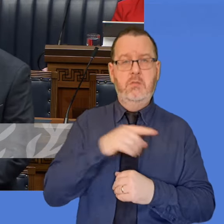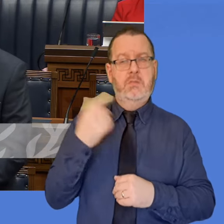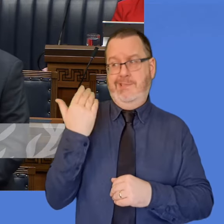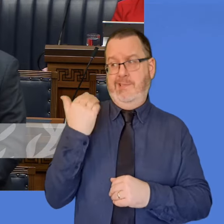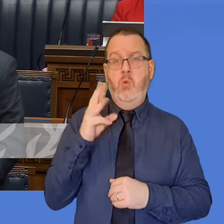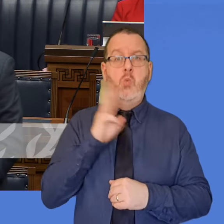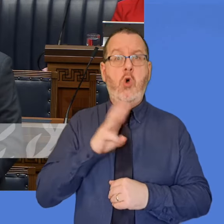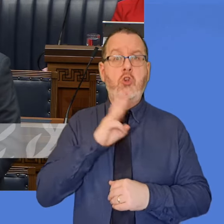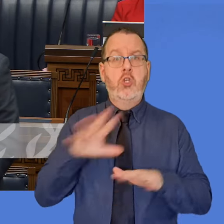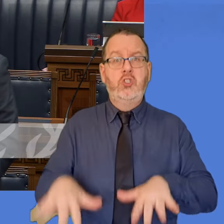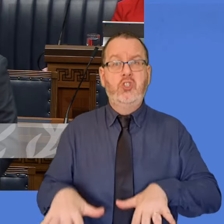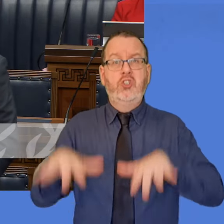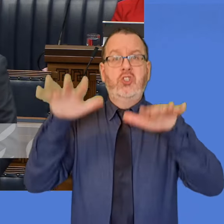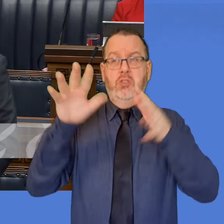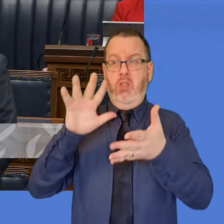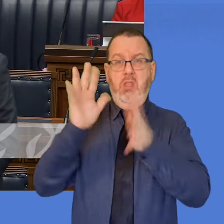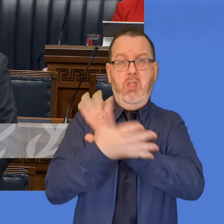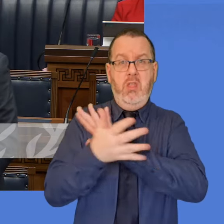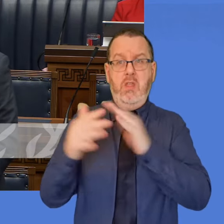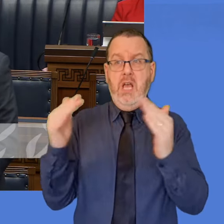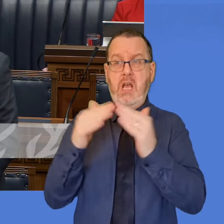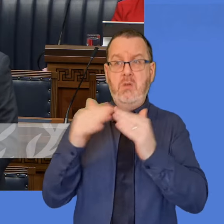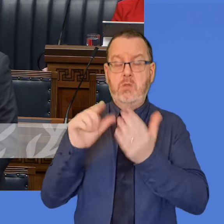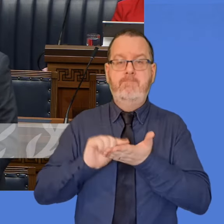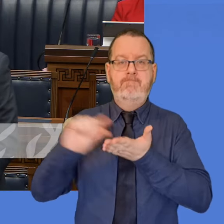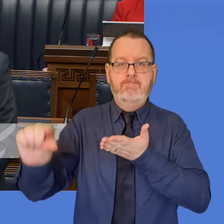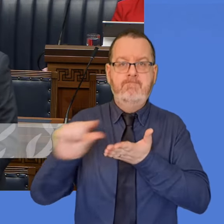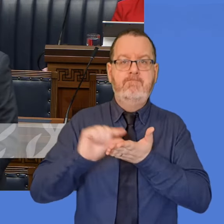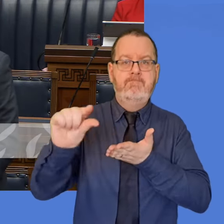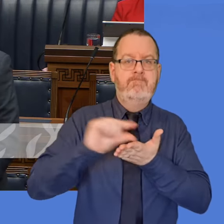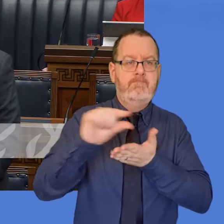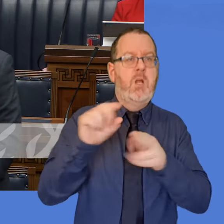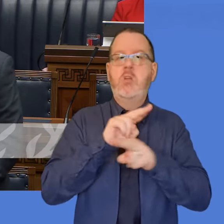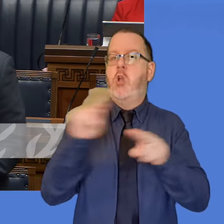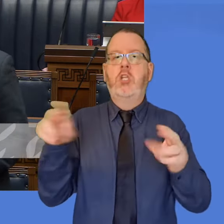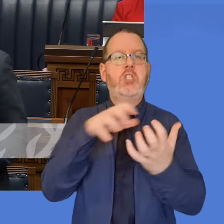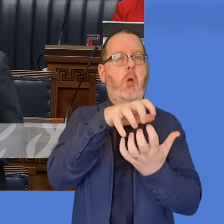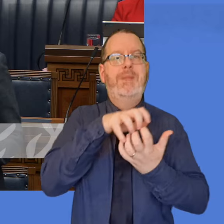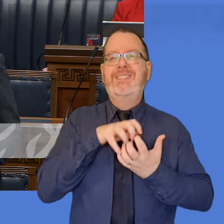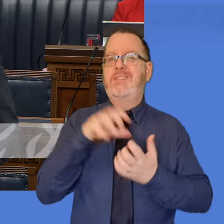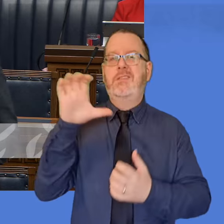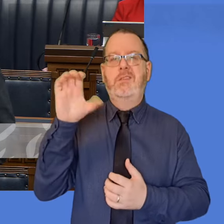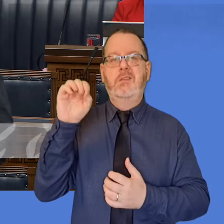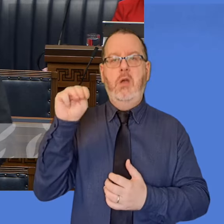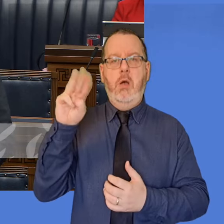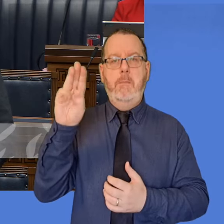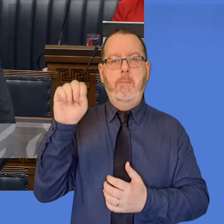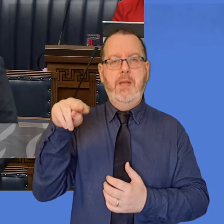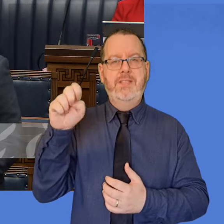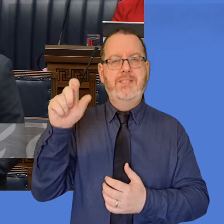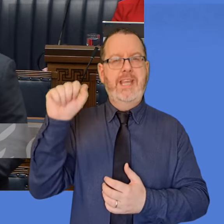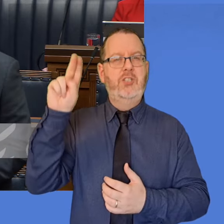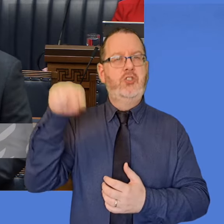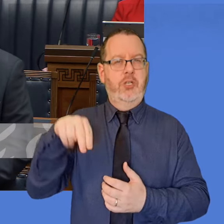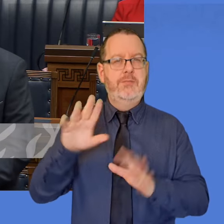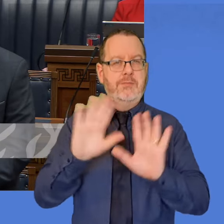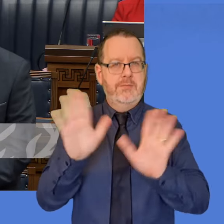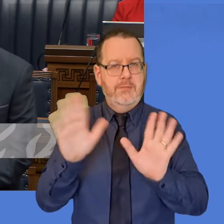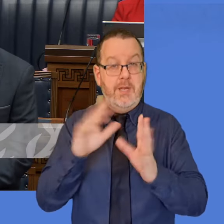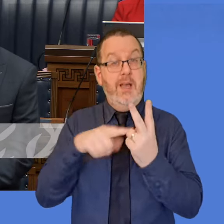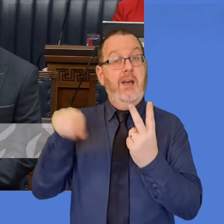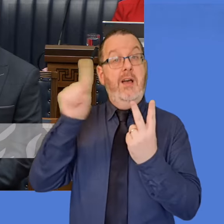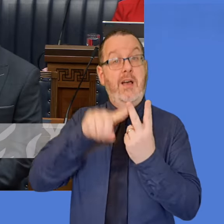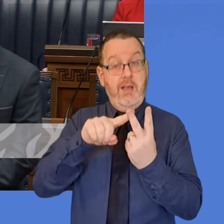flooding. It is not a compensation scheme, nor does it purport to be one, nor is it intended to replace or displace the assistance